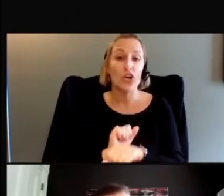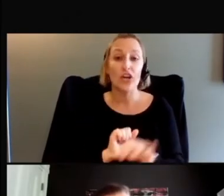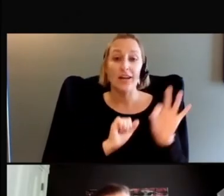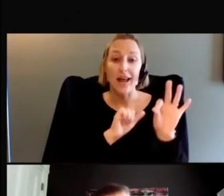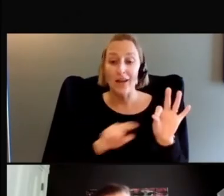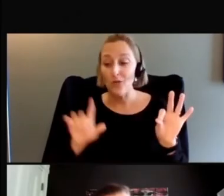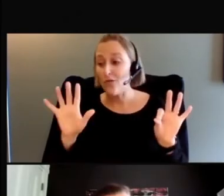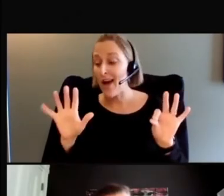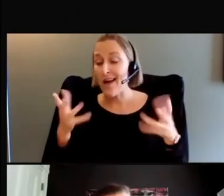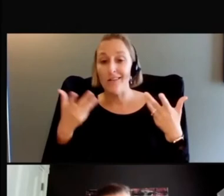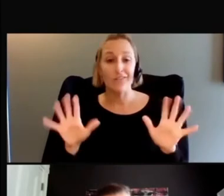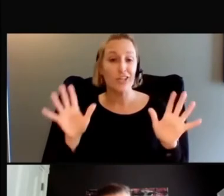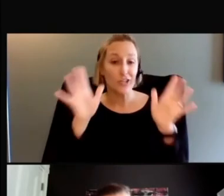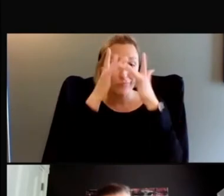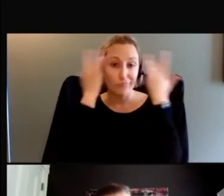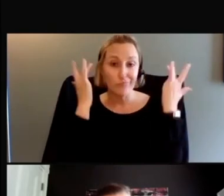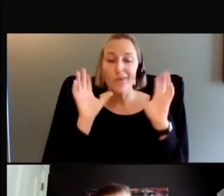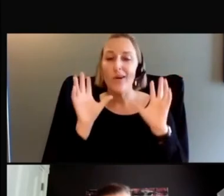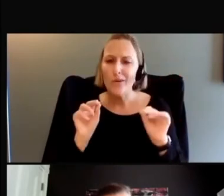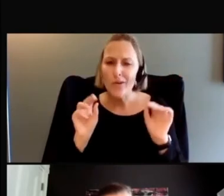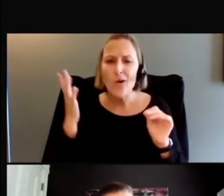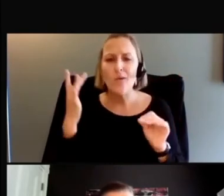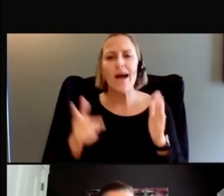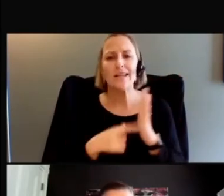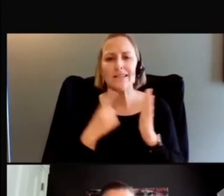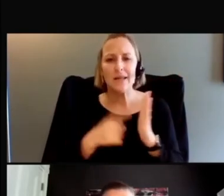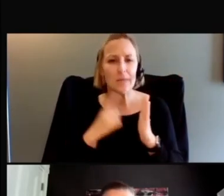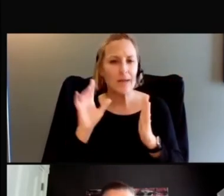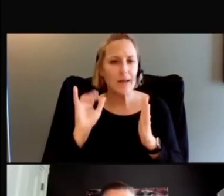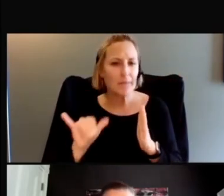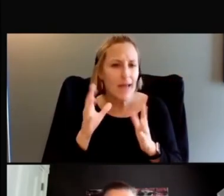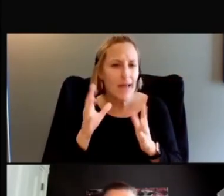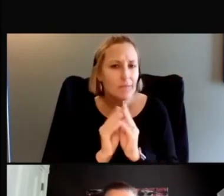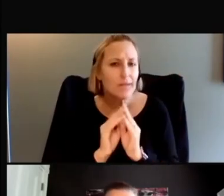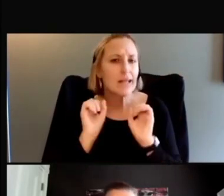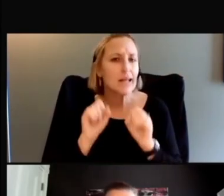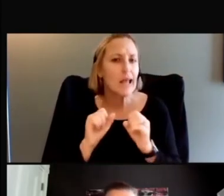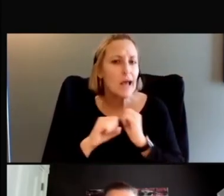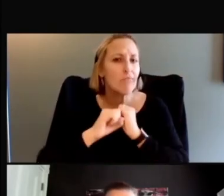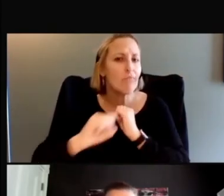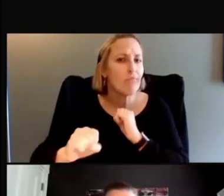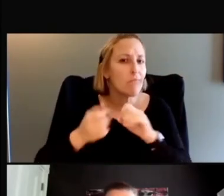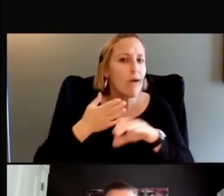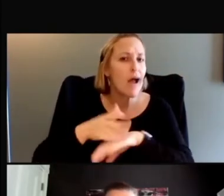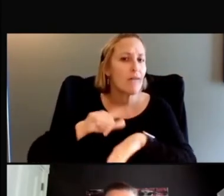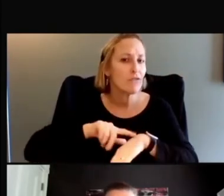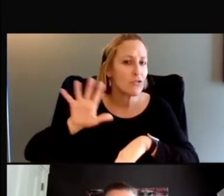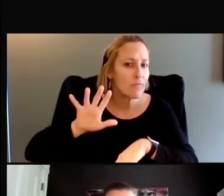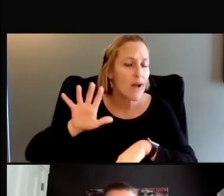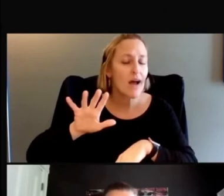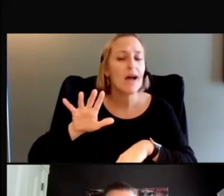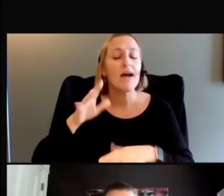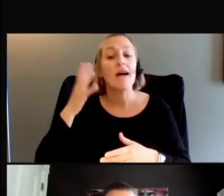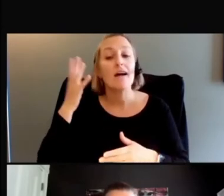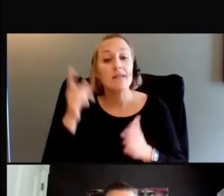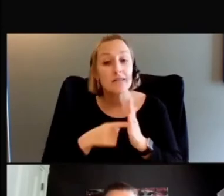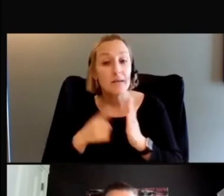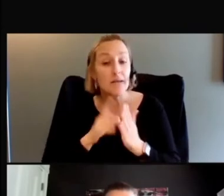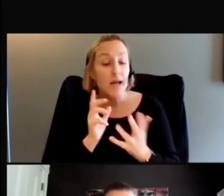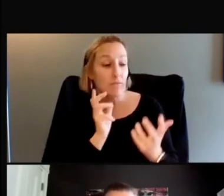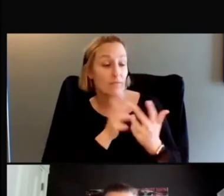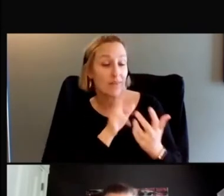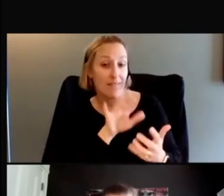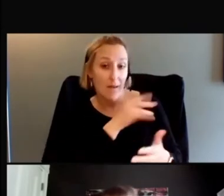sometimes these visits can go on past five o'clock. Sometimes, you know, to accommodate a patient's schedule, you may have to come into the